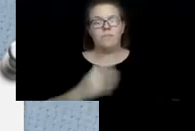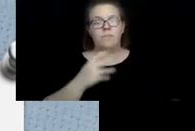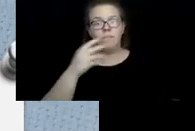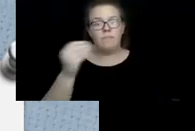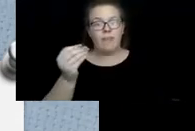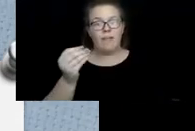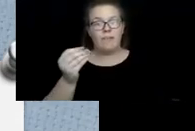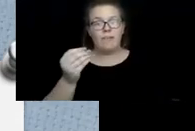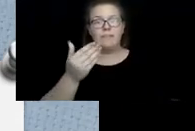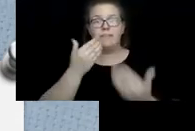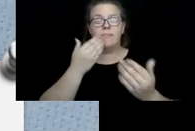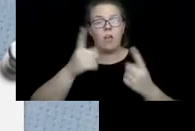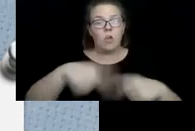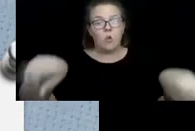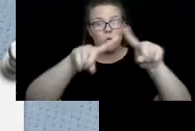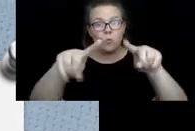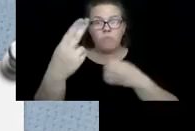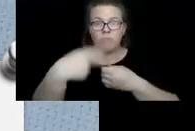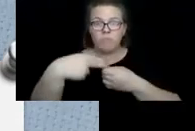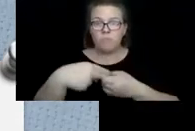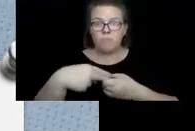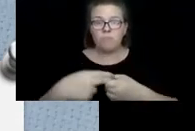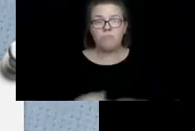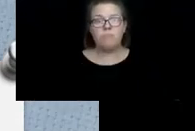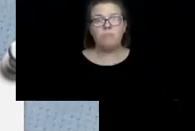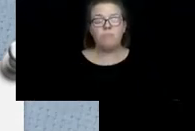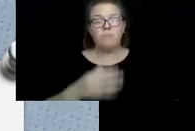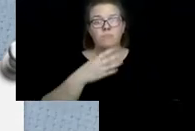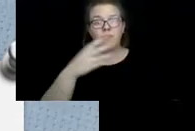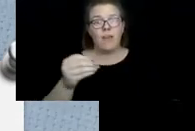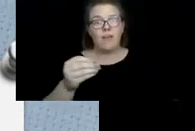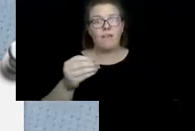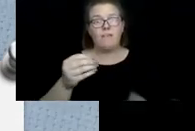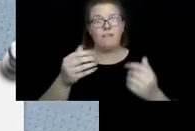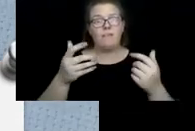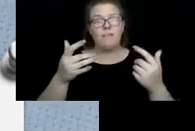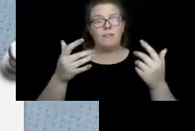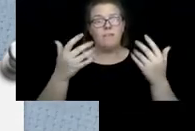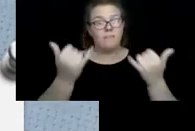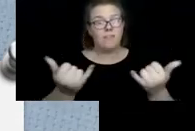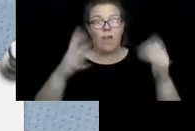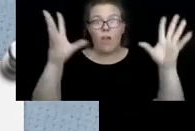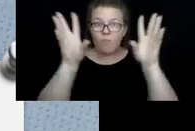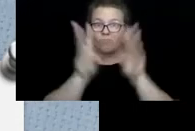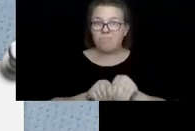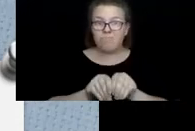just thank all of you for participating in this. And with that, we will end the session.